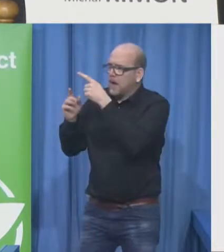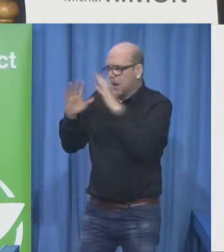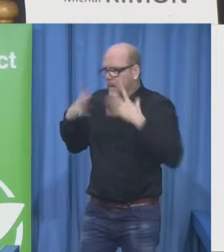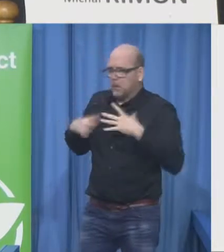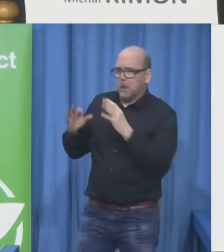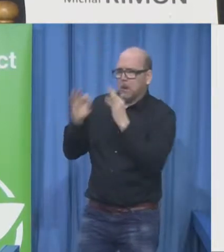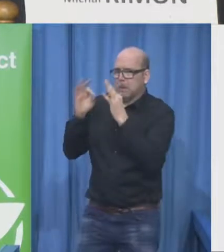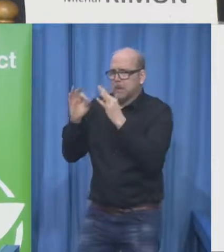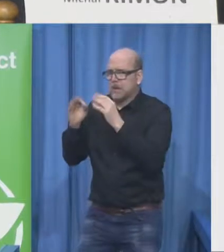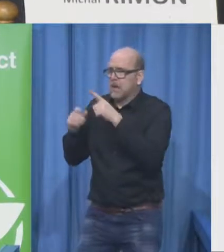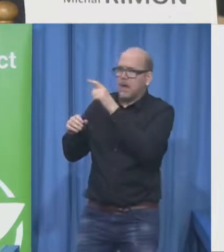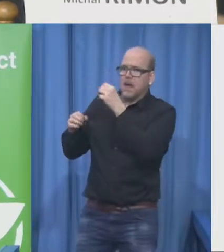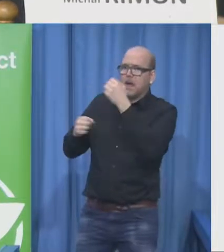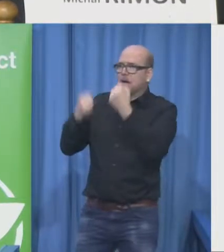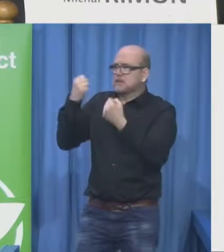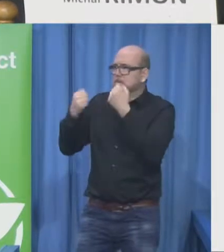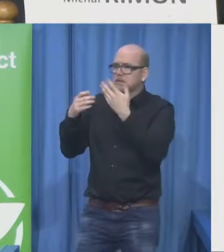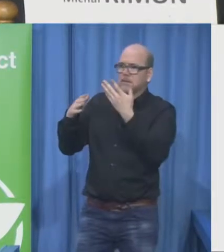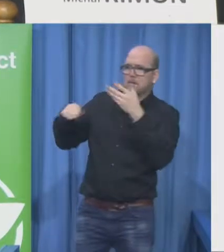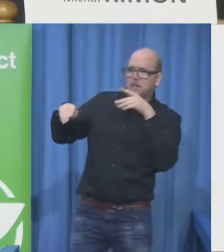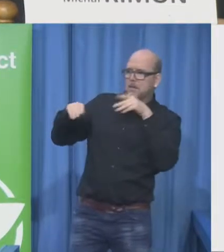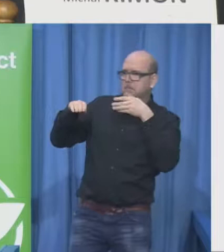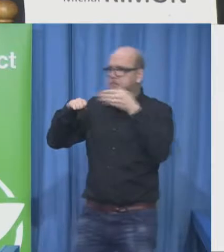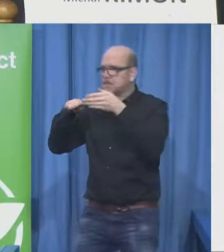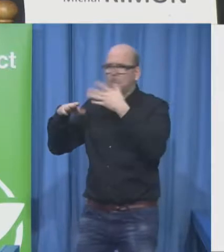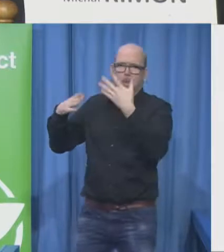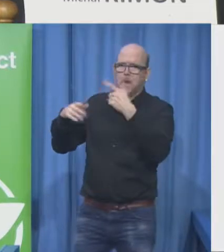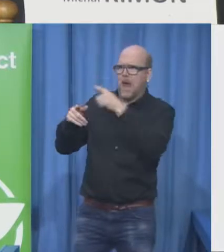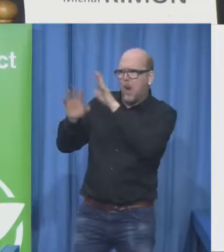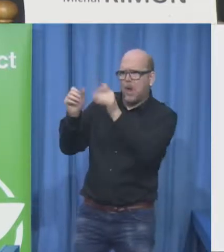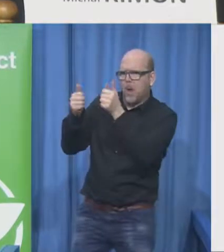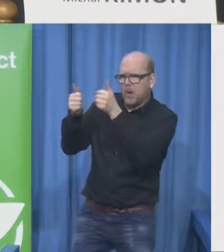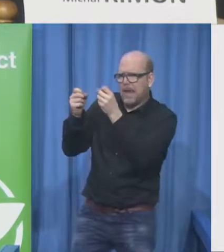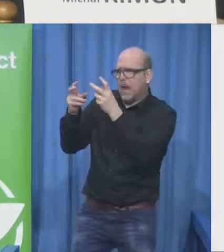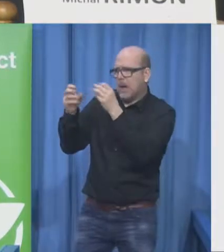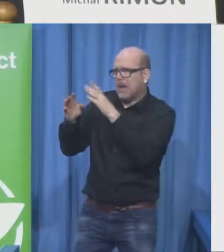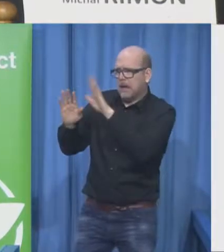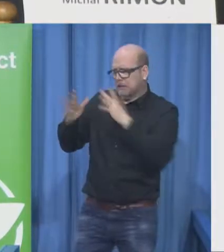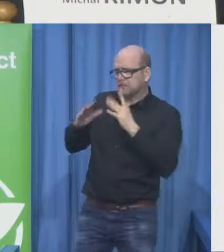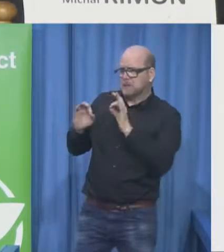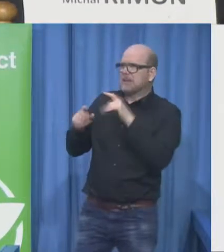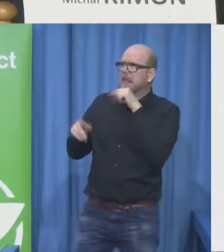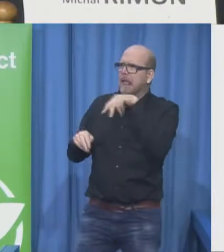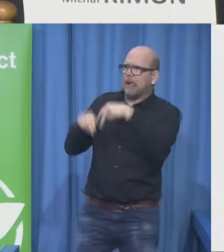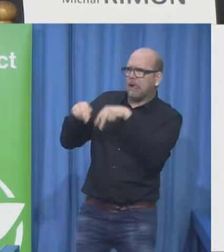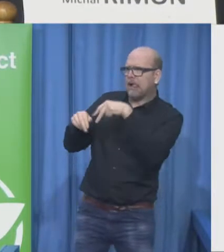he says he wants them to look at me not at my disability just come up and say hi